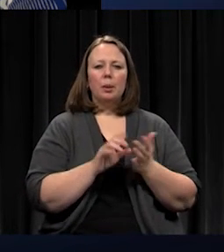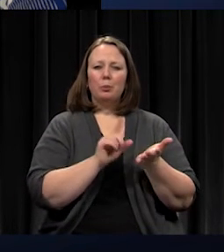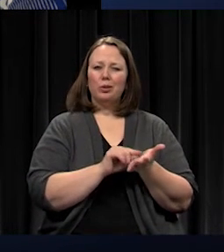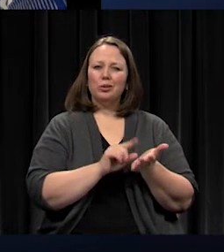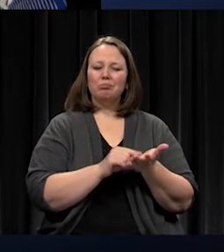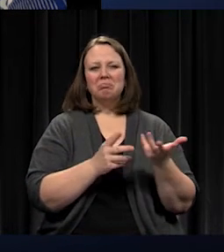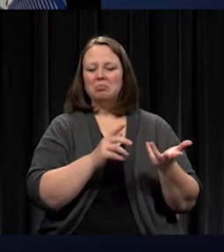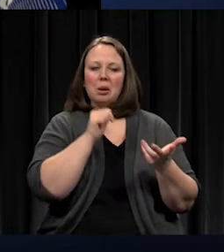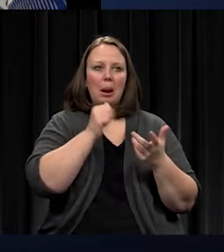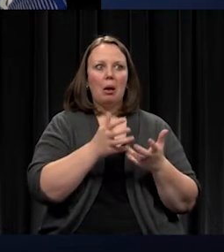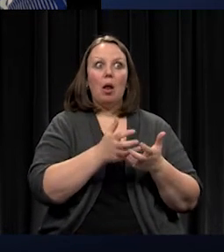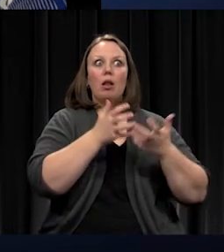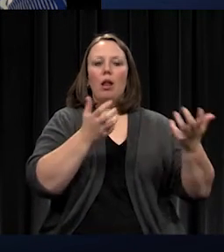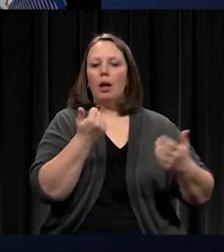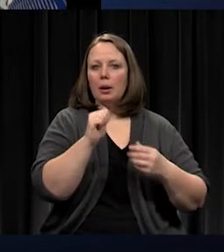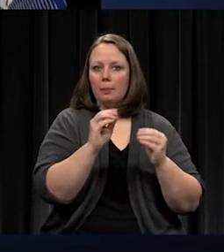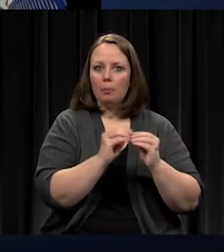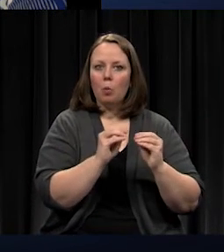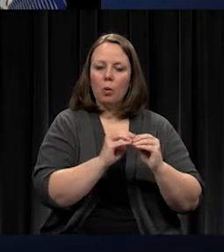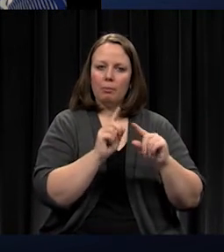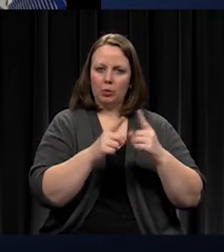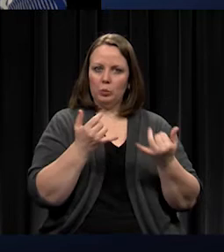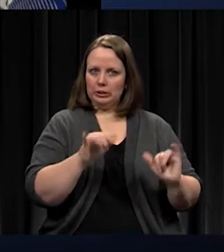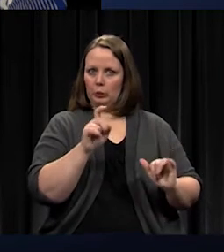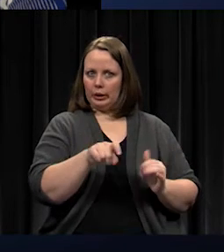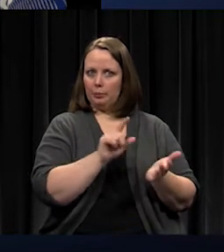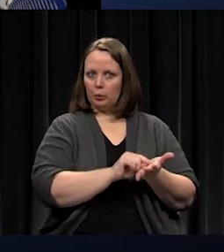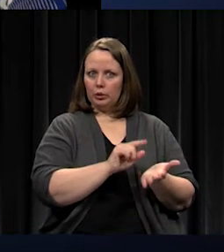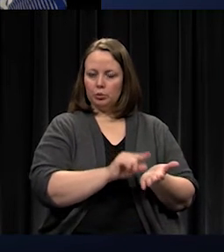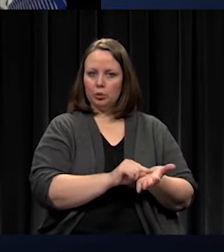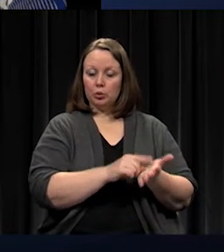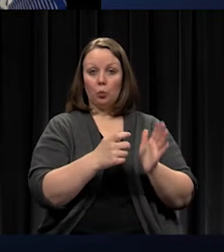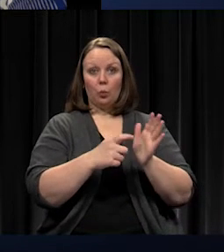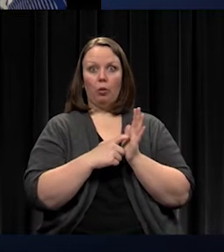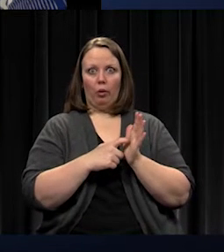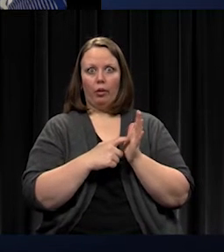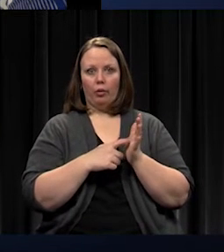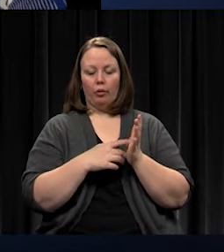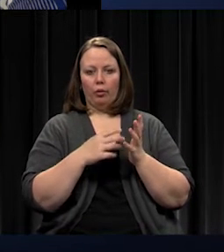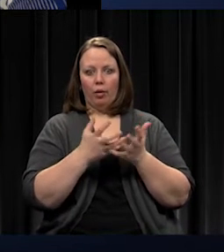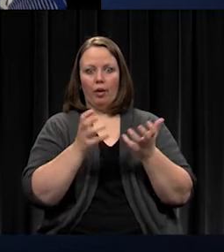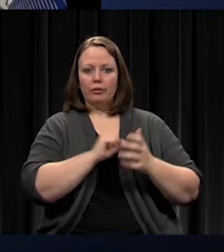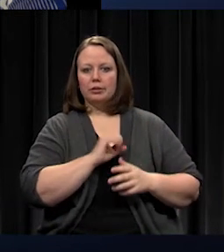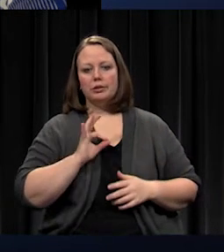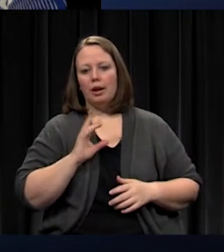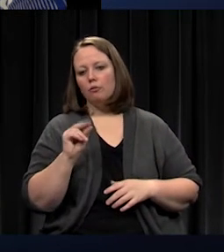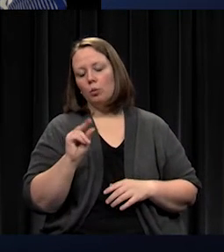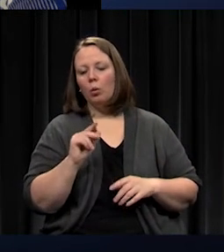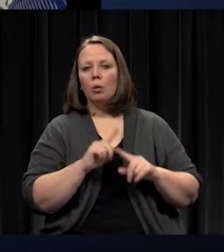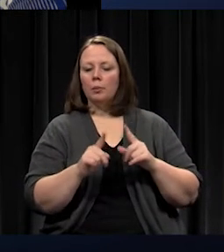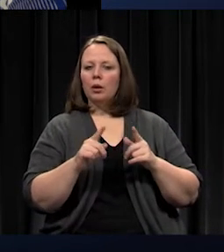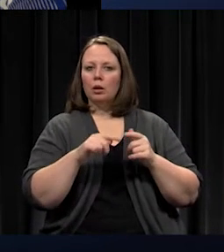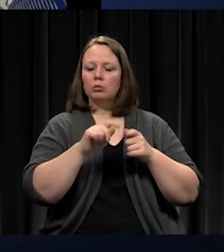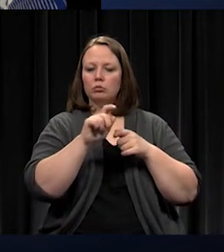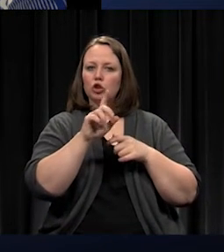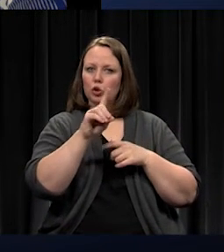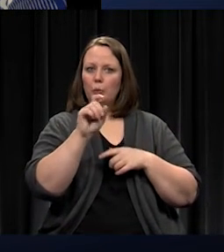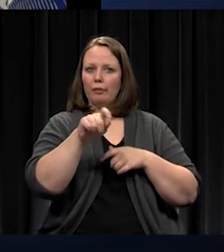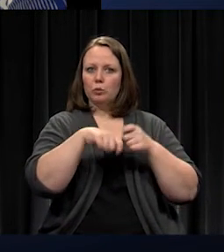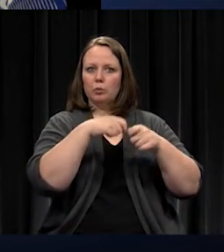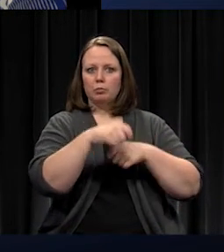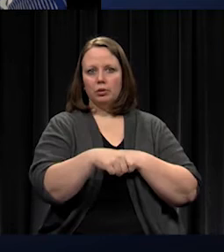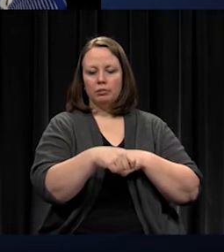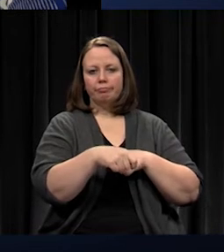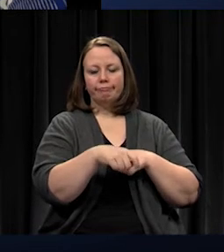do need printers. They're not staff intensive, but they do have to go through replacement, as does our phone system. Eventually you have to replace